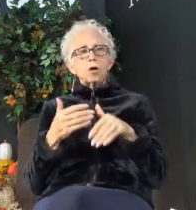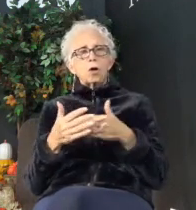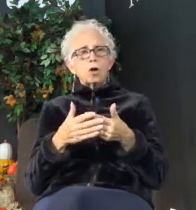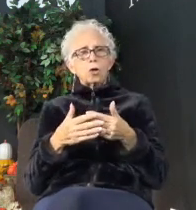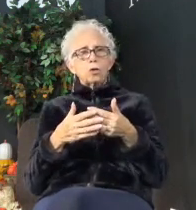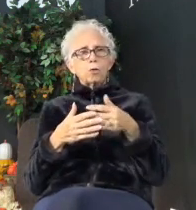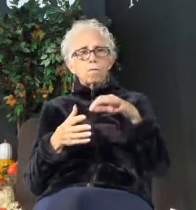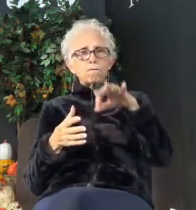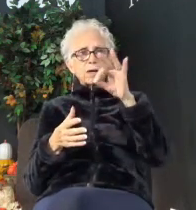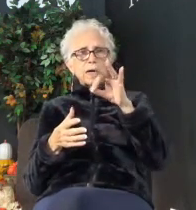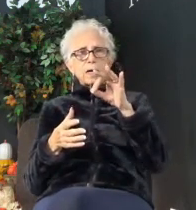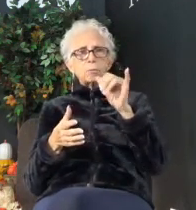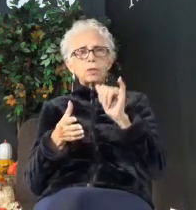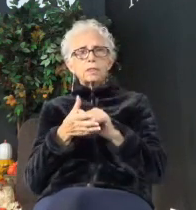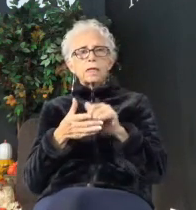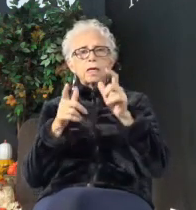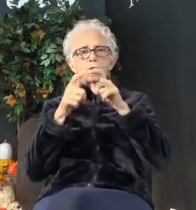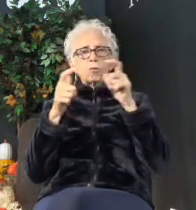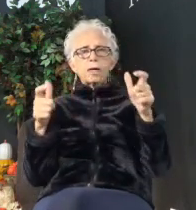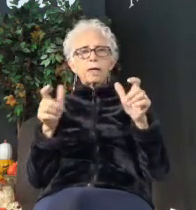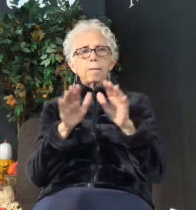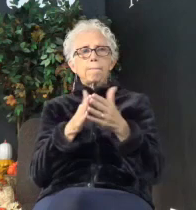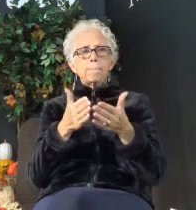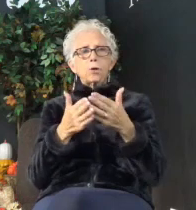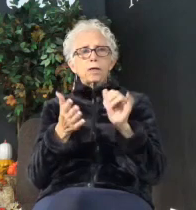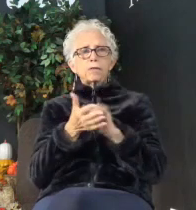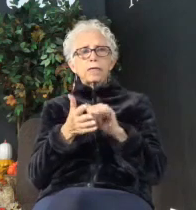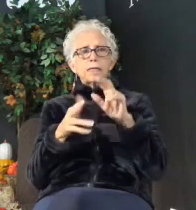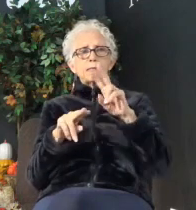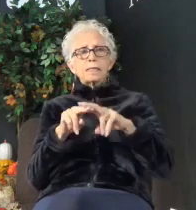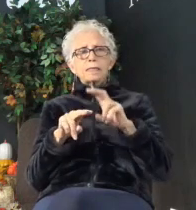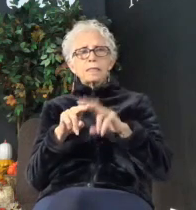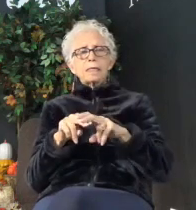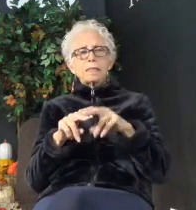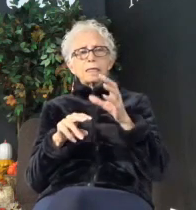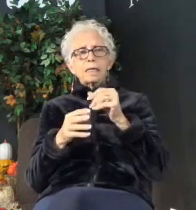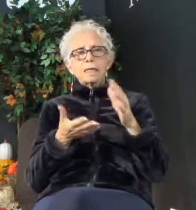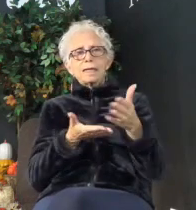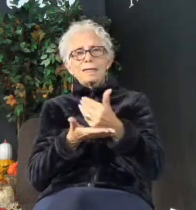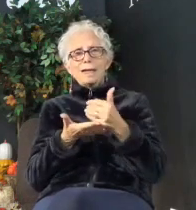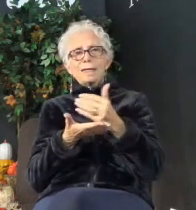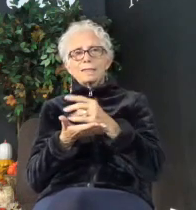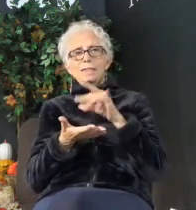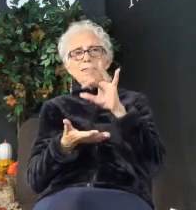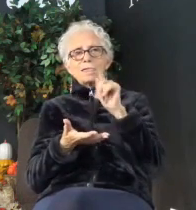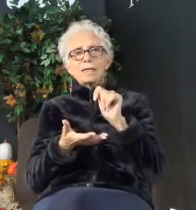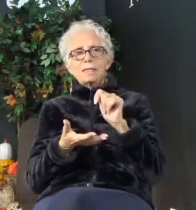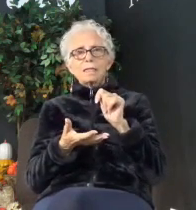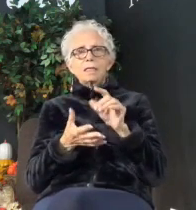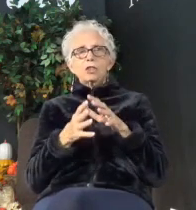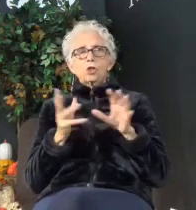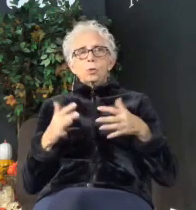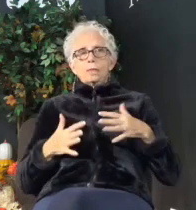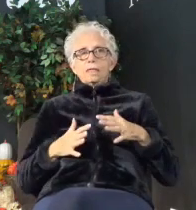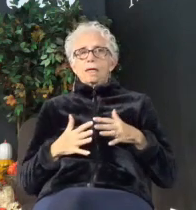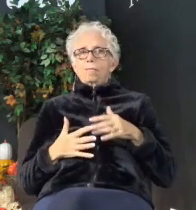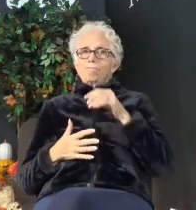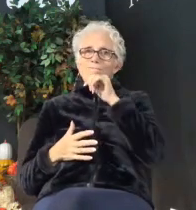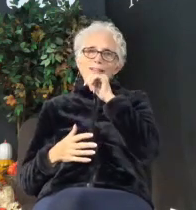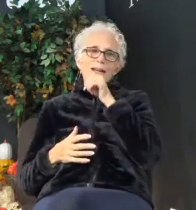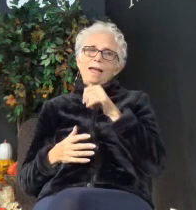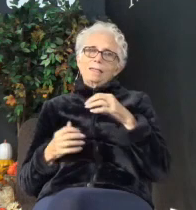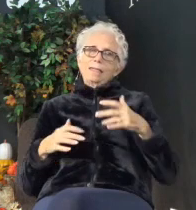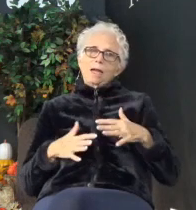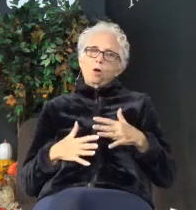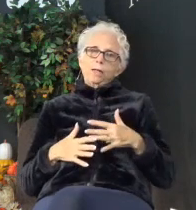was that that great big book that sits on your shelf and collects dust isn't so scary after all, that